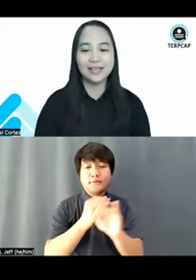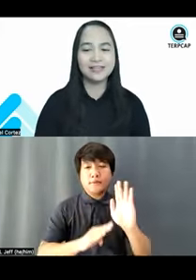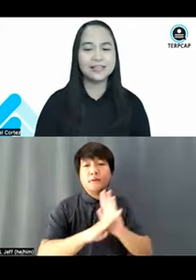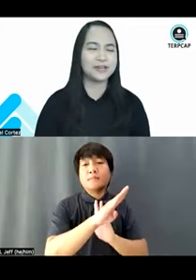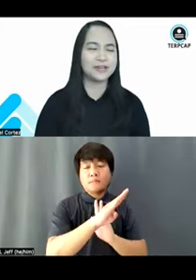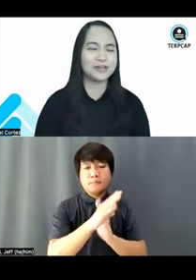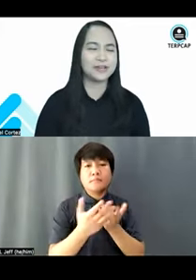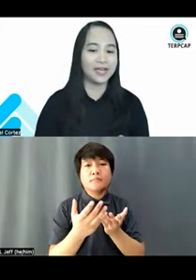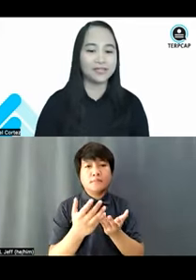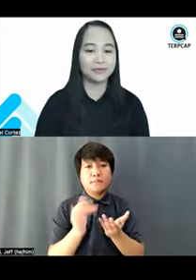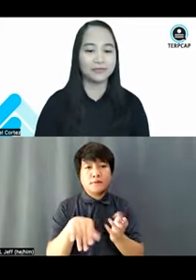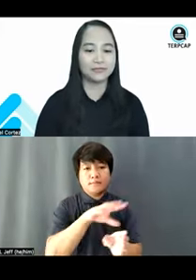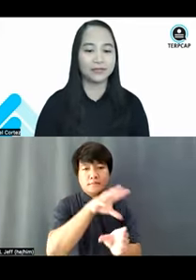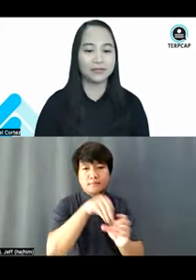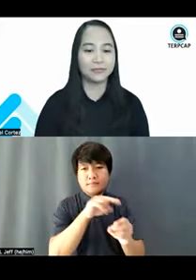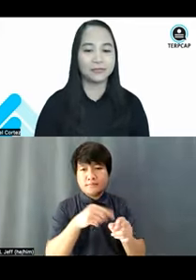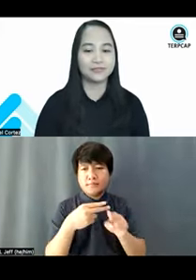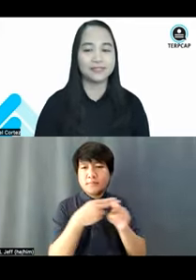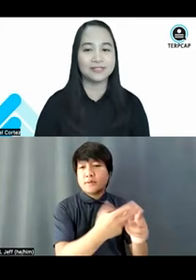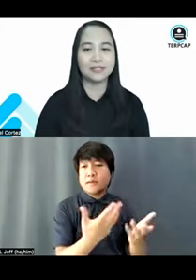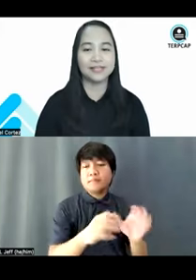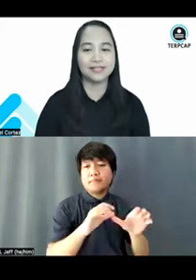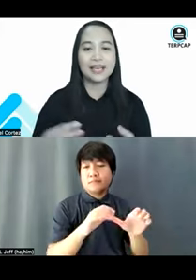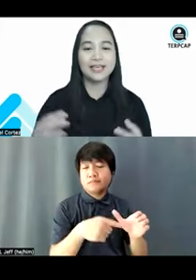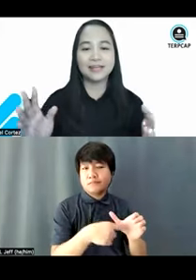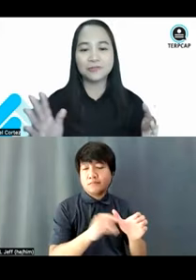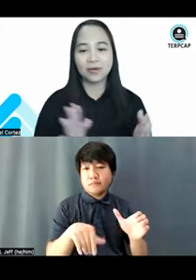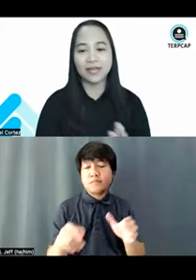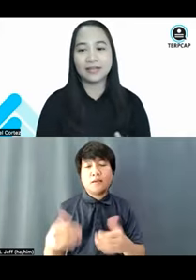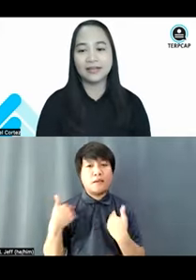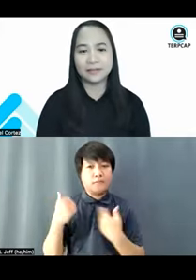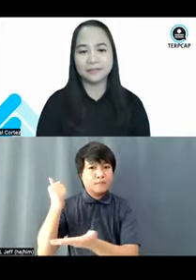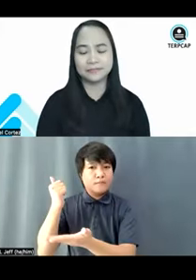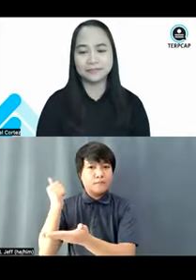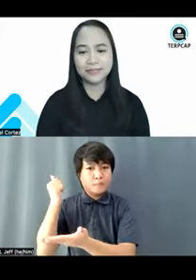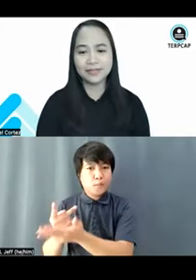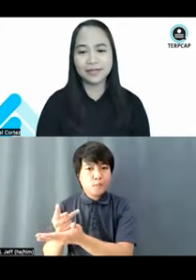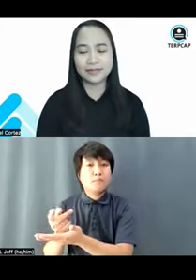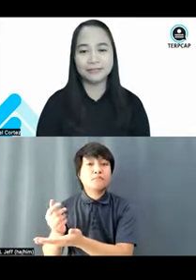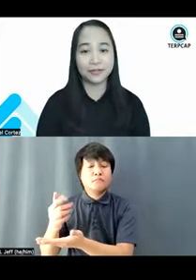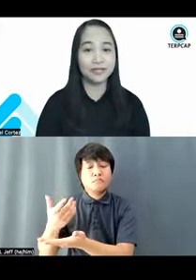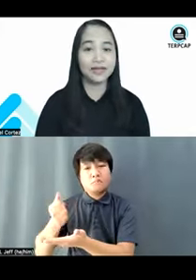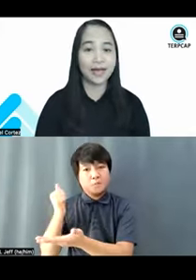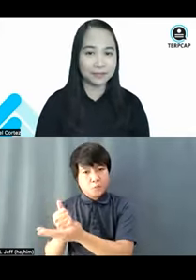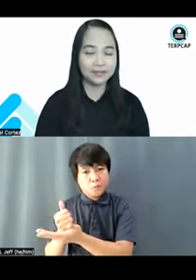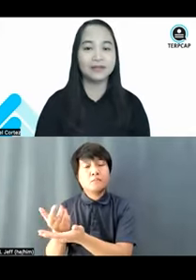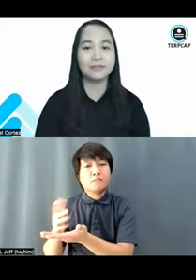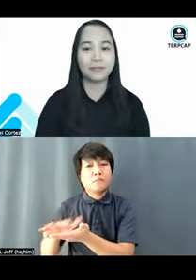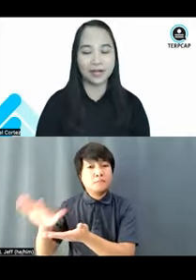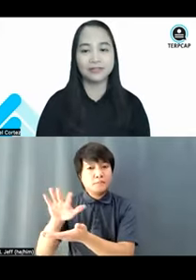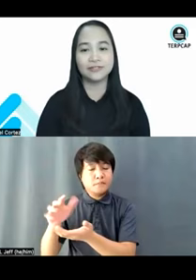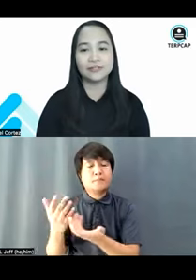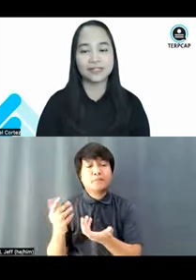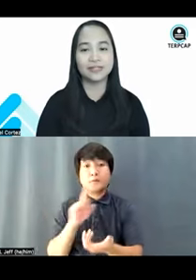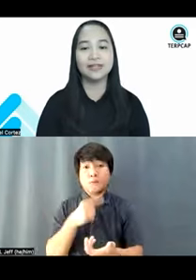in addressing the rights of persons with disabilities. That is why I am very happy and